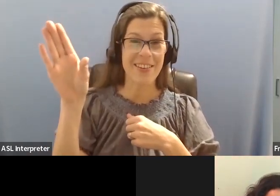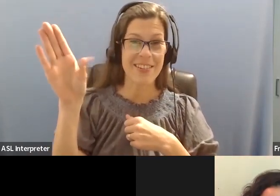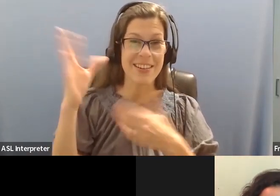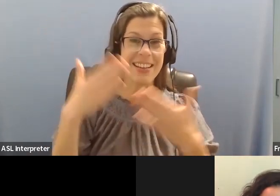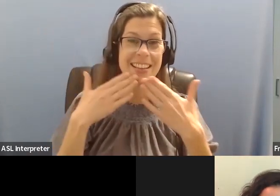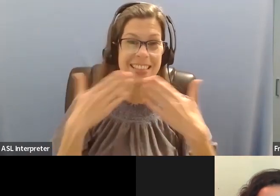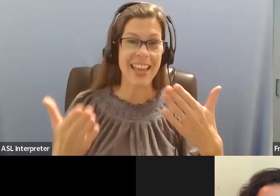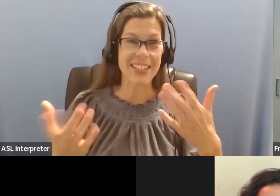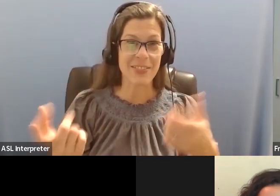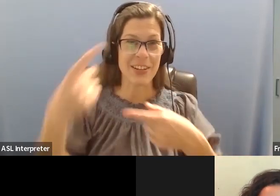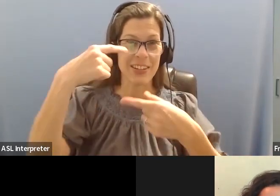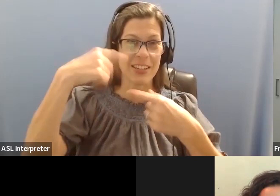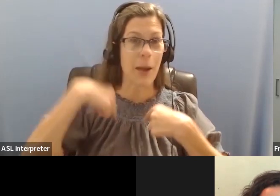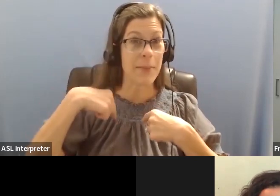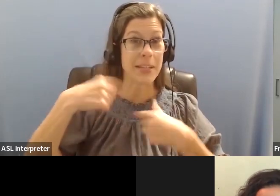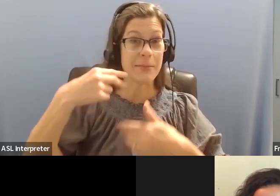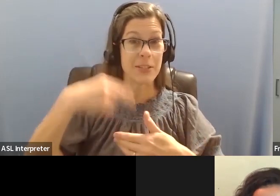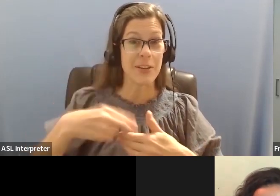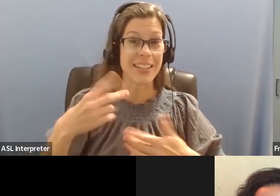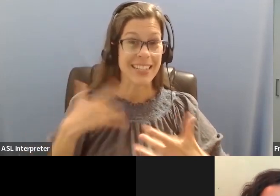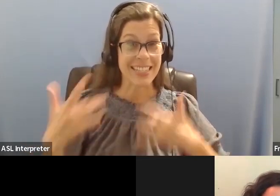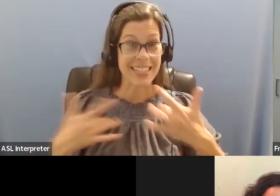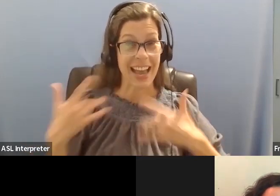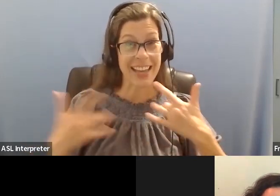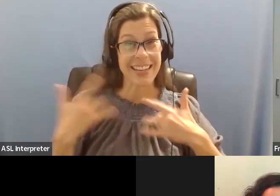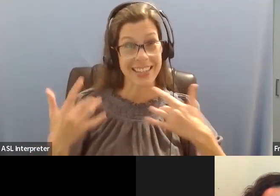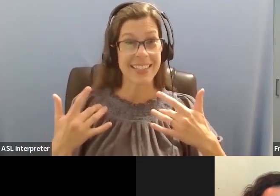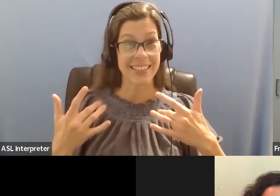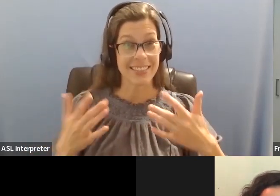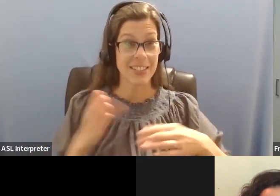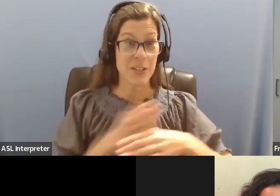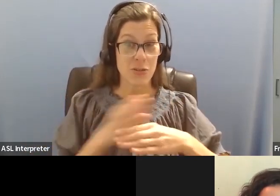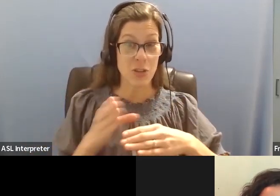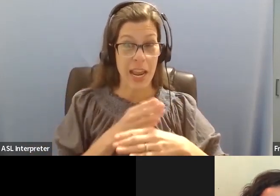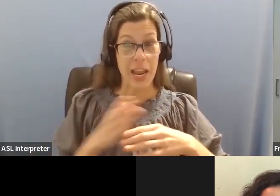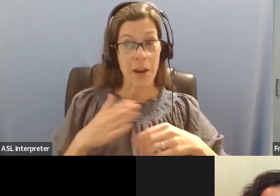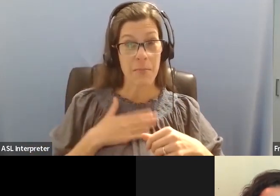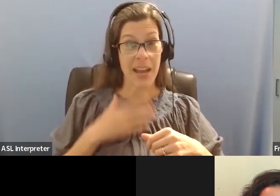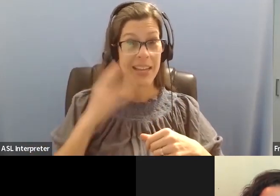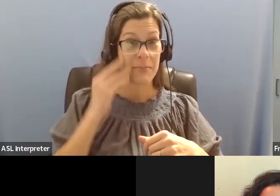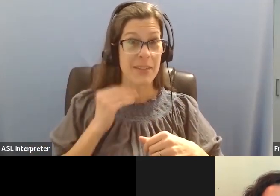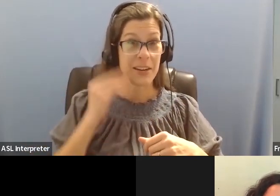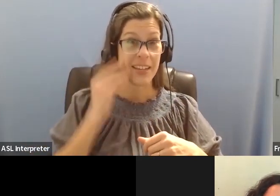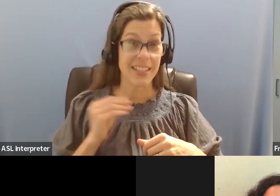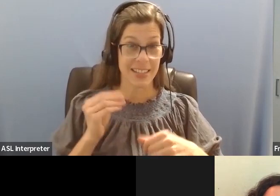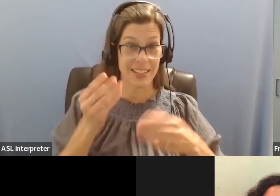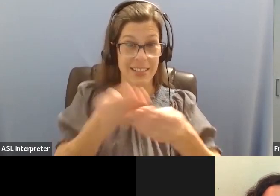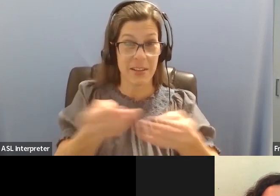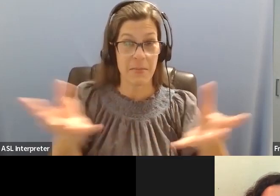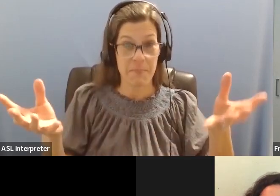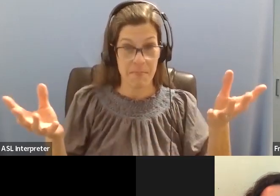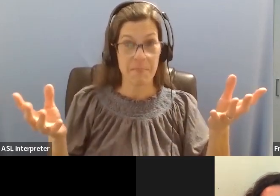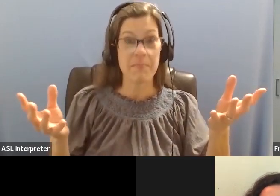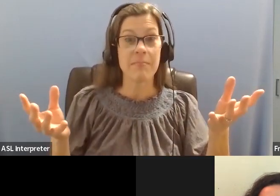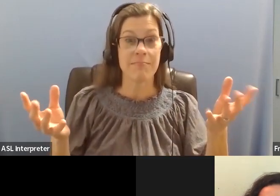thanks for coming here tonight. I'm super excited to share some of my experience with you. It's